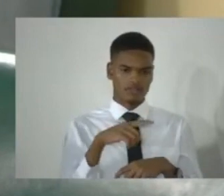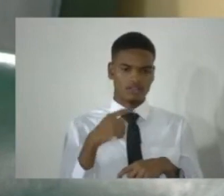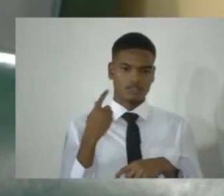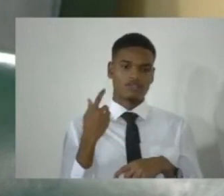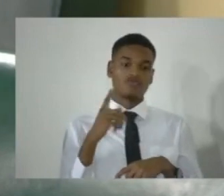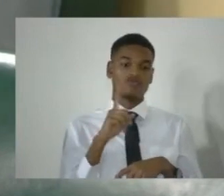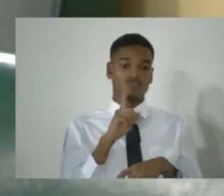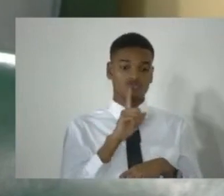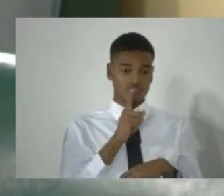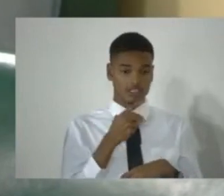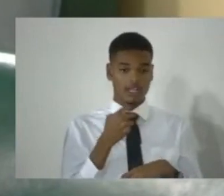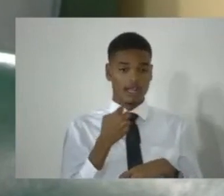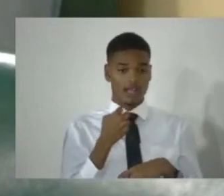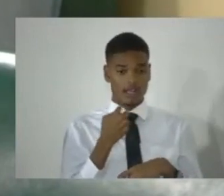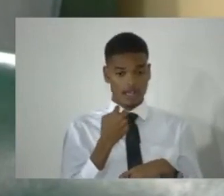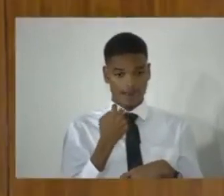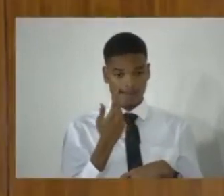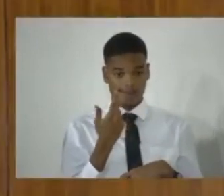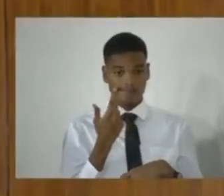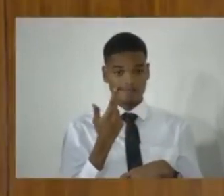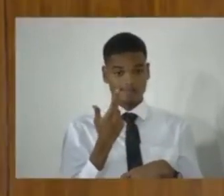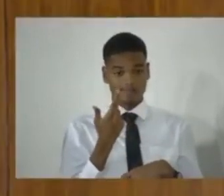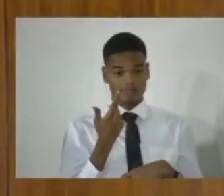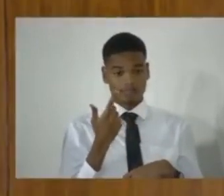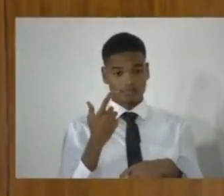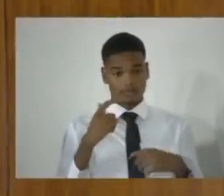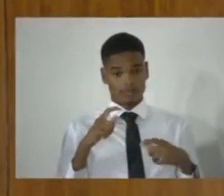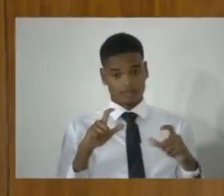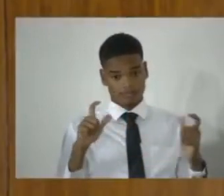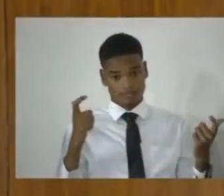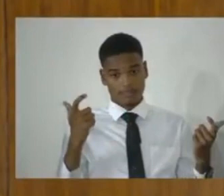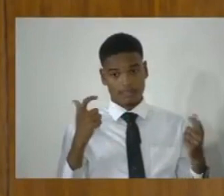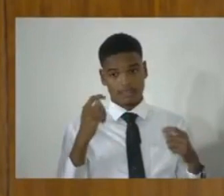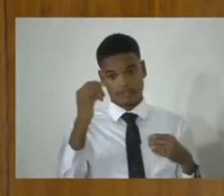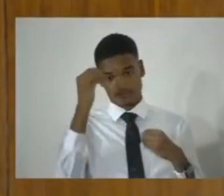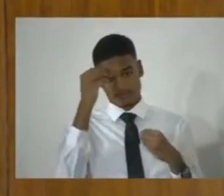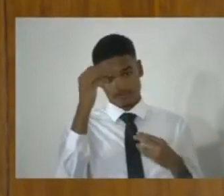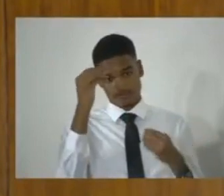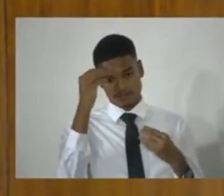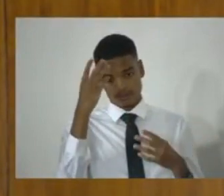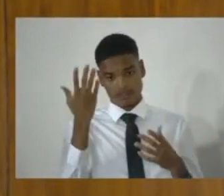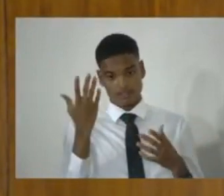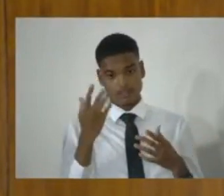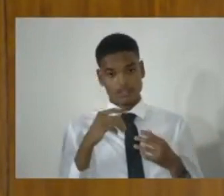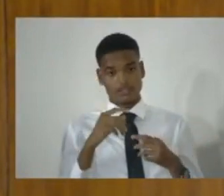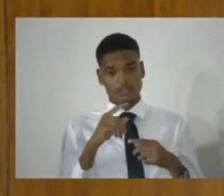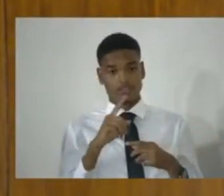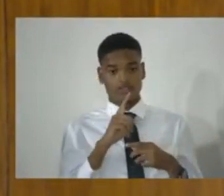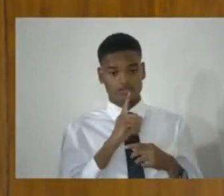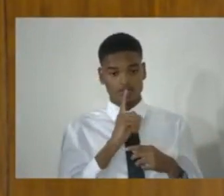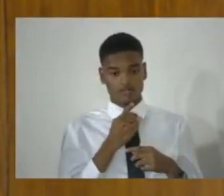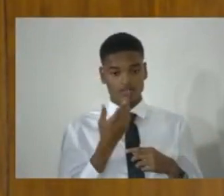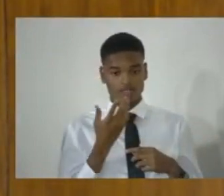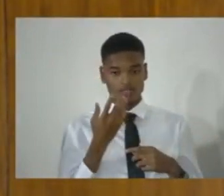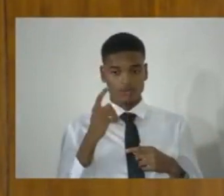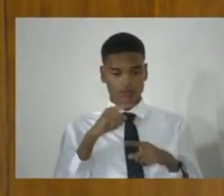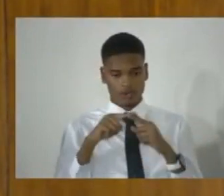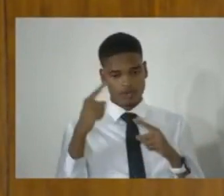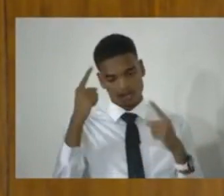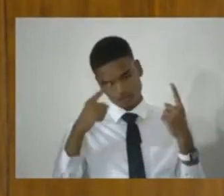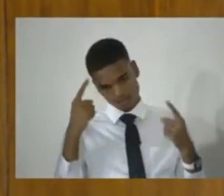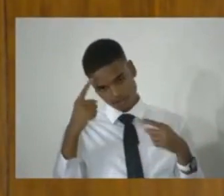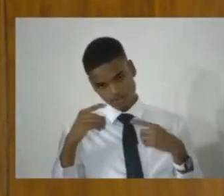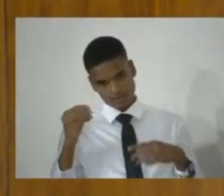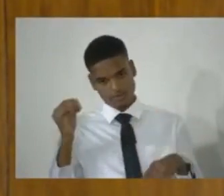piece of information which is lacking from a policy perspective when considering the imposition of this.